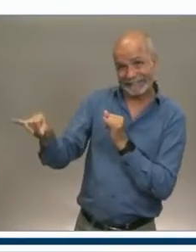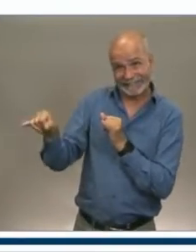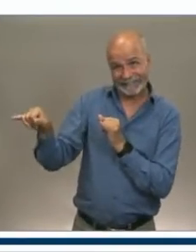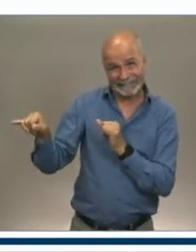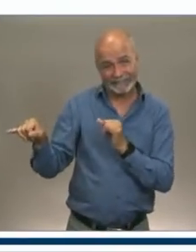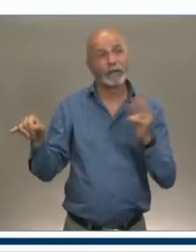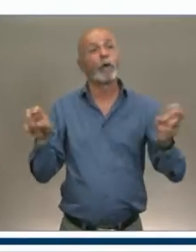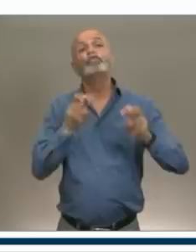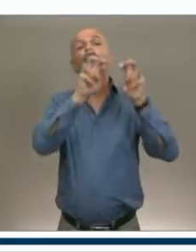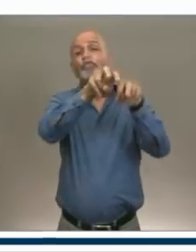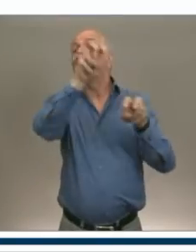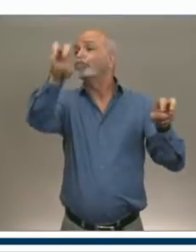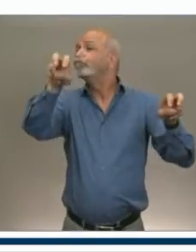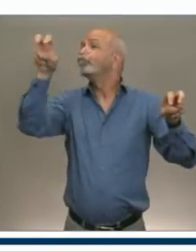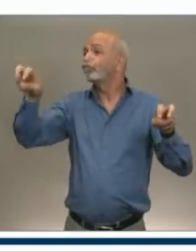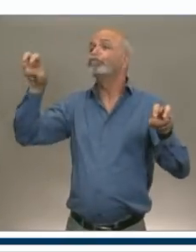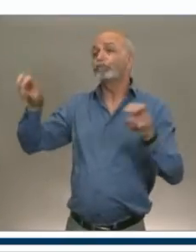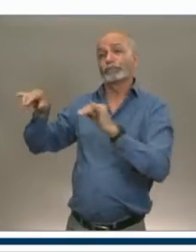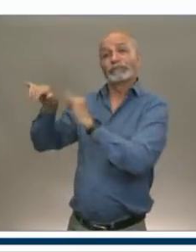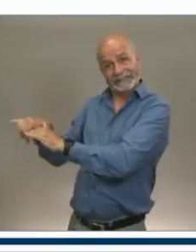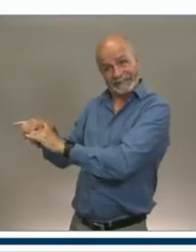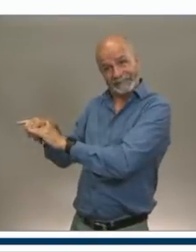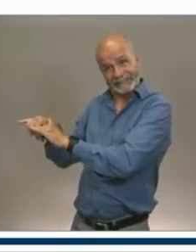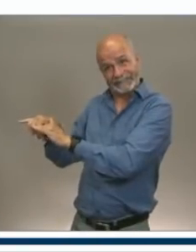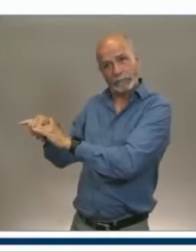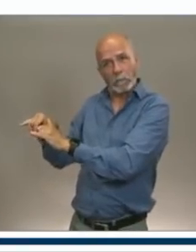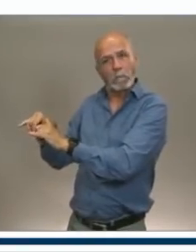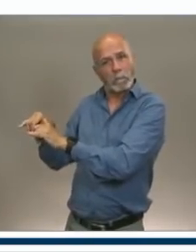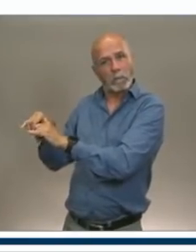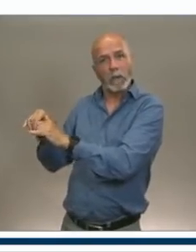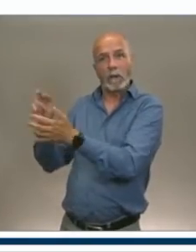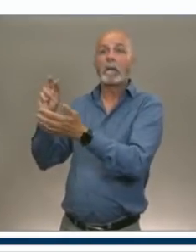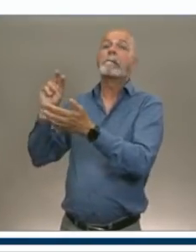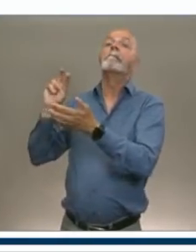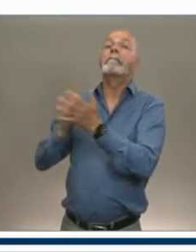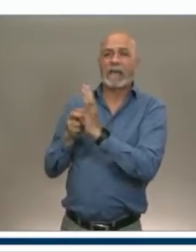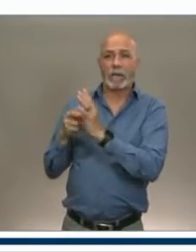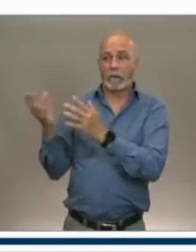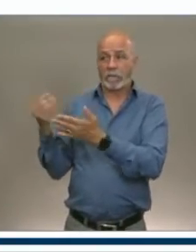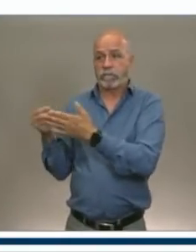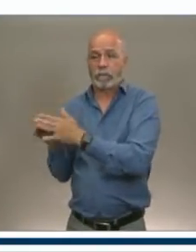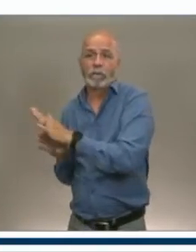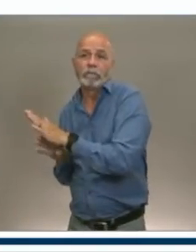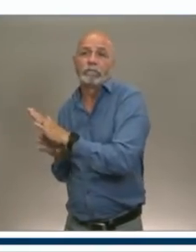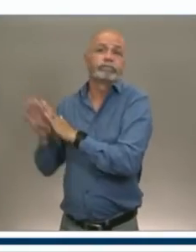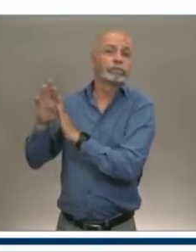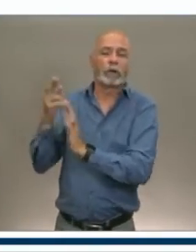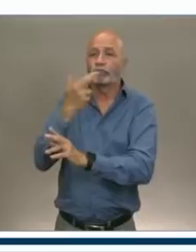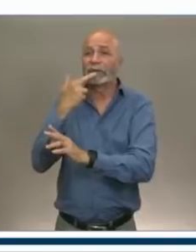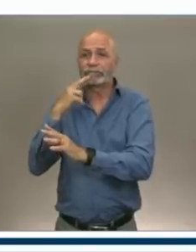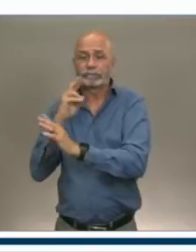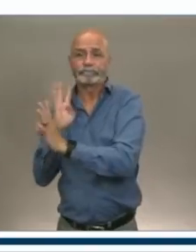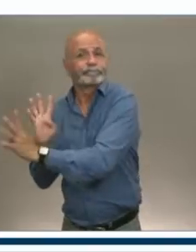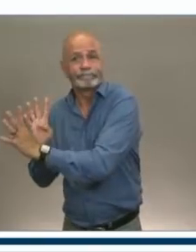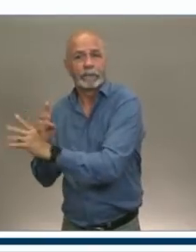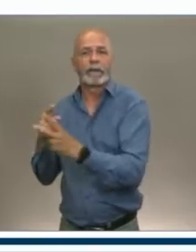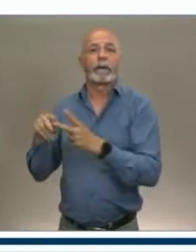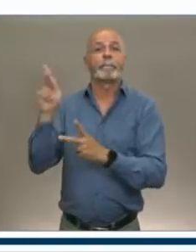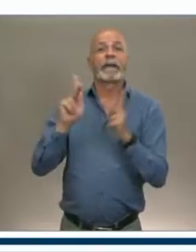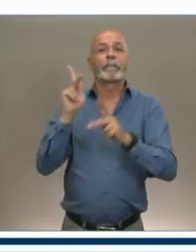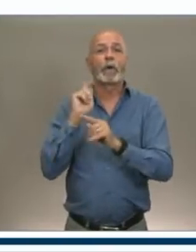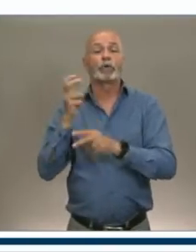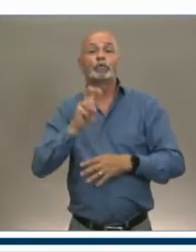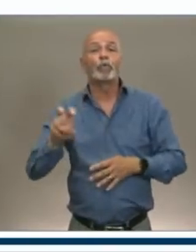the, the spinoff will be for restaurants, for tourism operators, and part of that is also for the